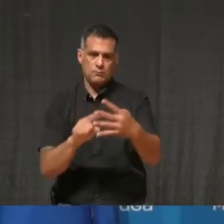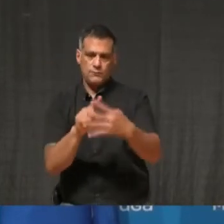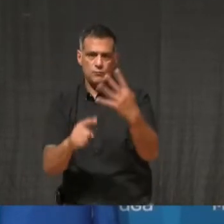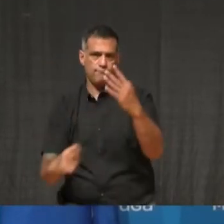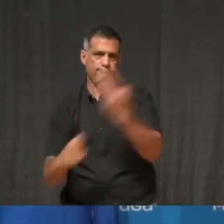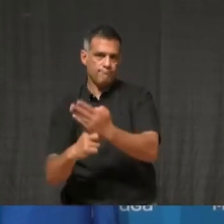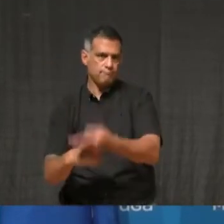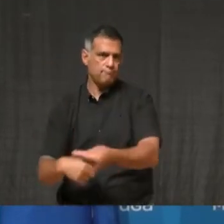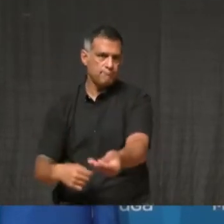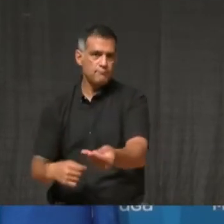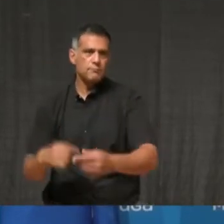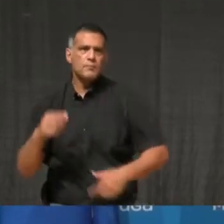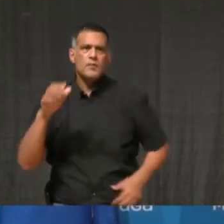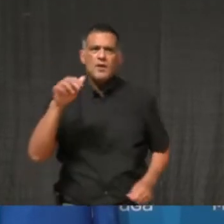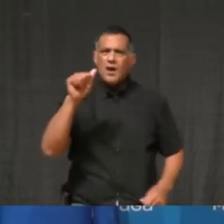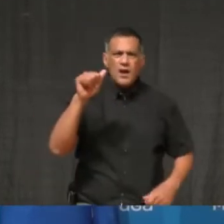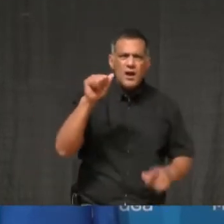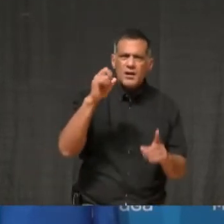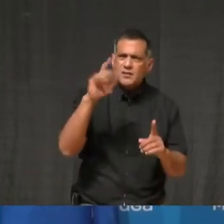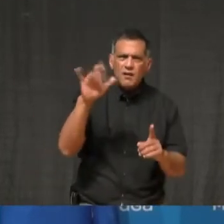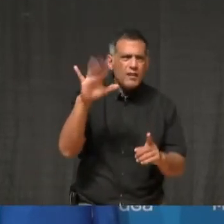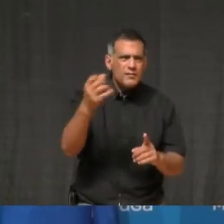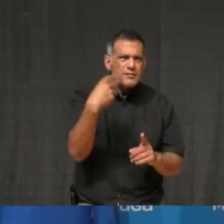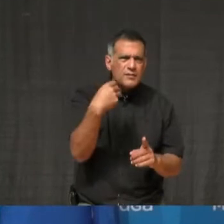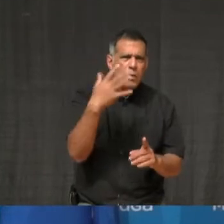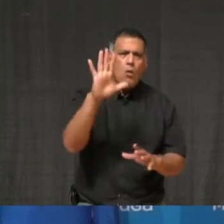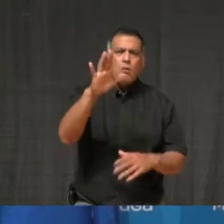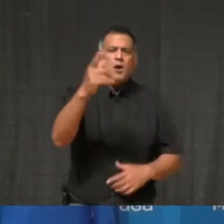Dr. Lowen, did you want to make a comment on any of that? No, I think we're good.